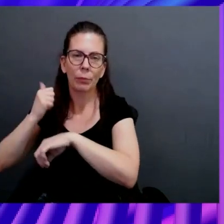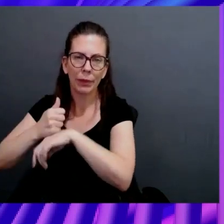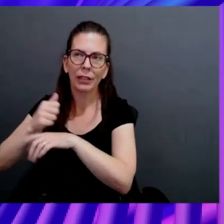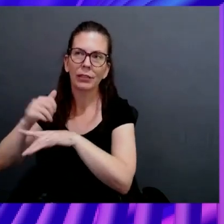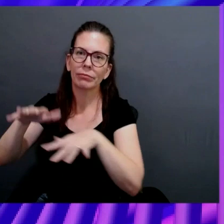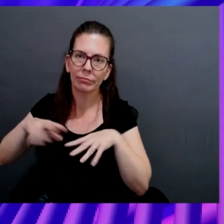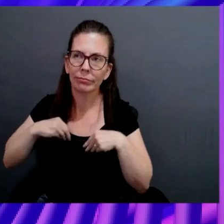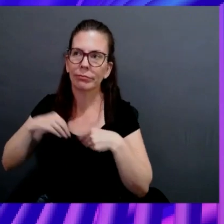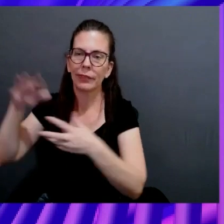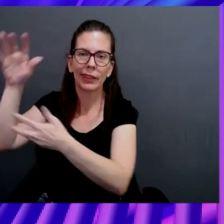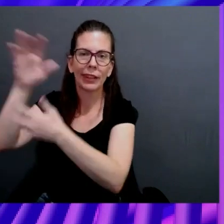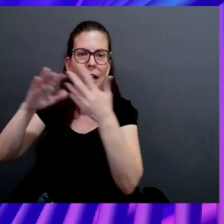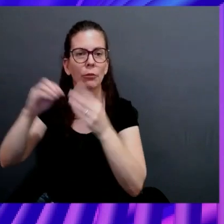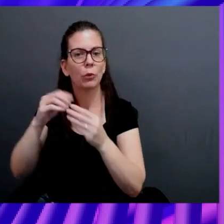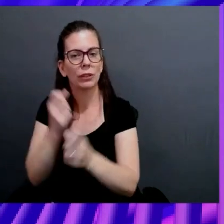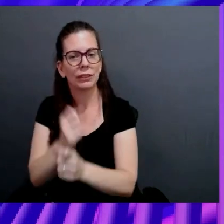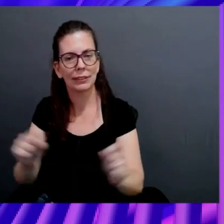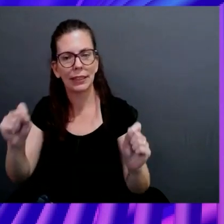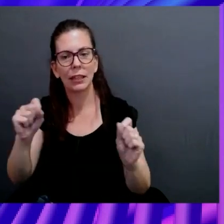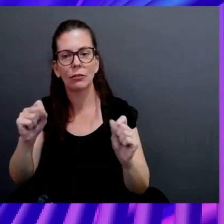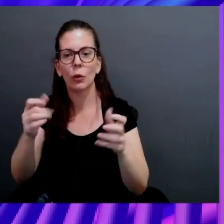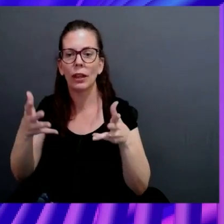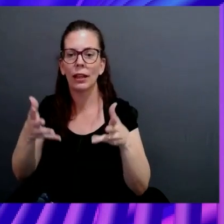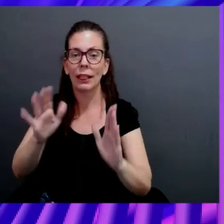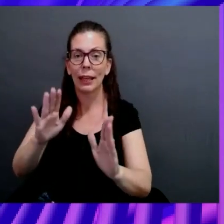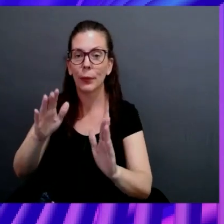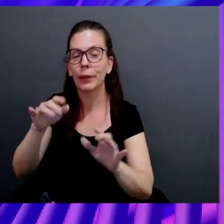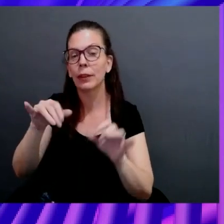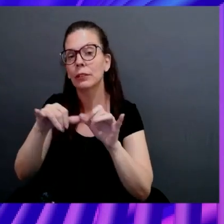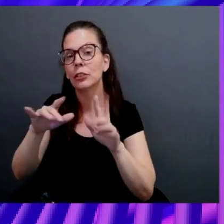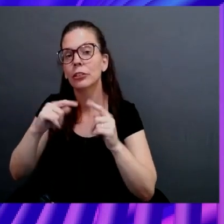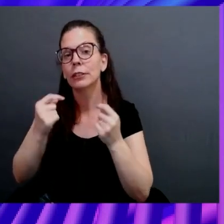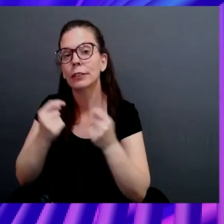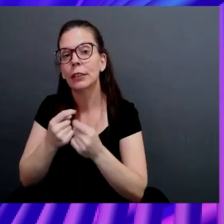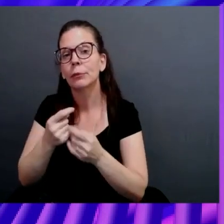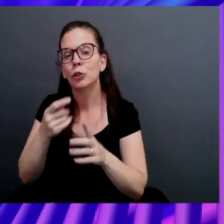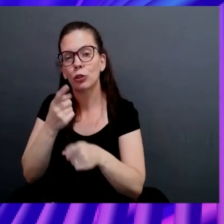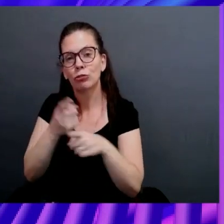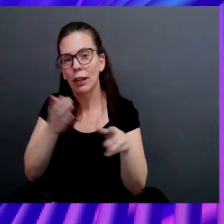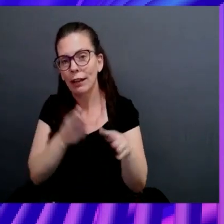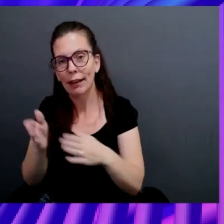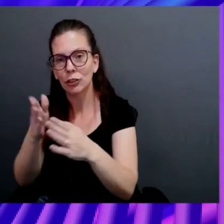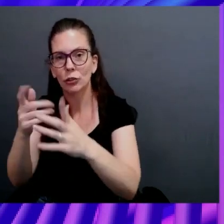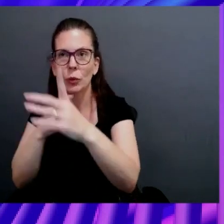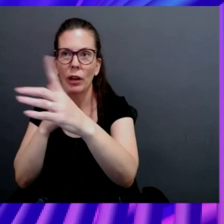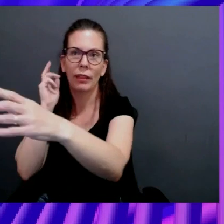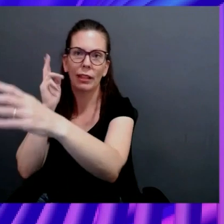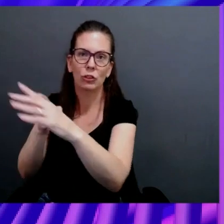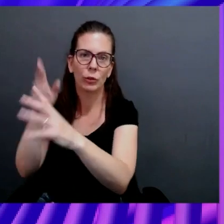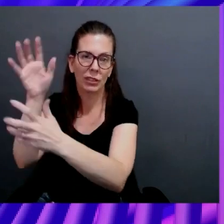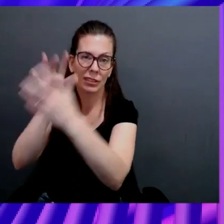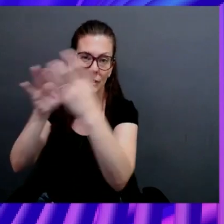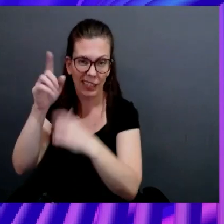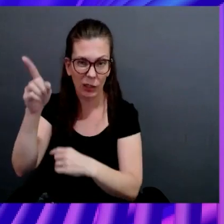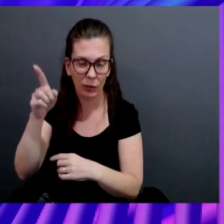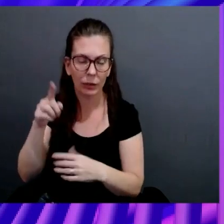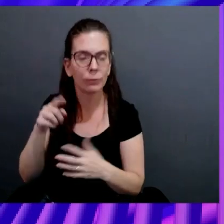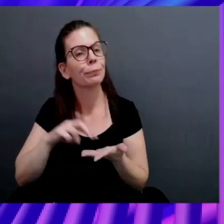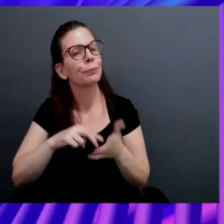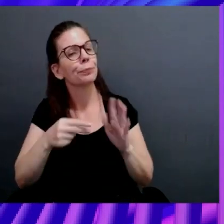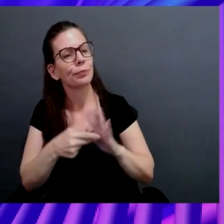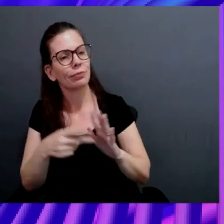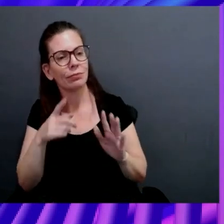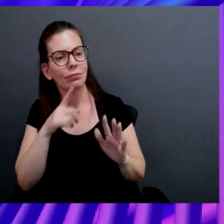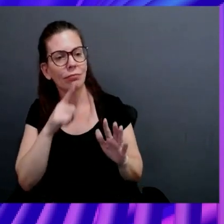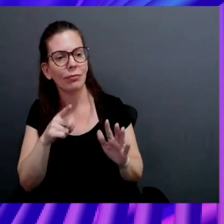while enabling the engineering teams to take the right action as they build into the cloud. So, basically, I think that in order